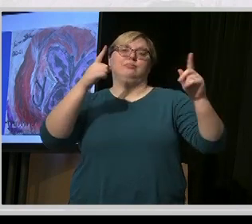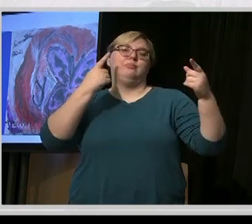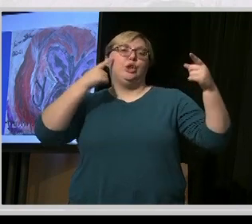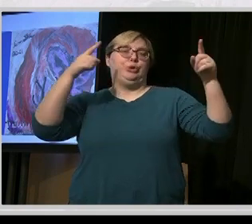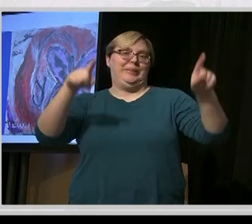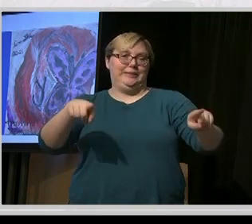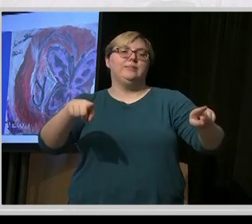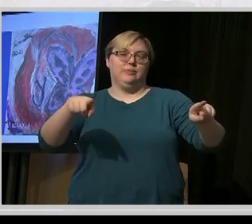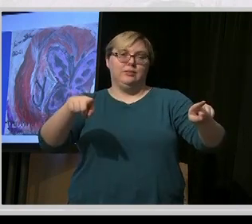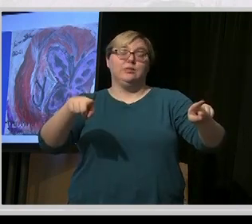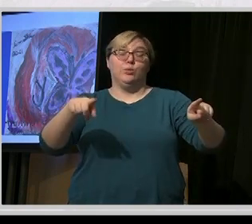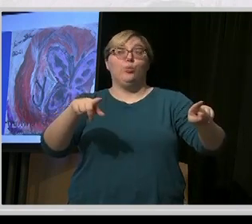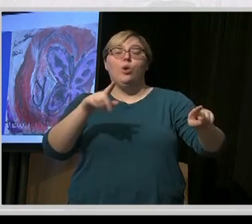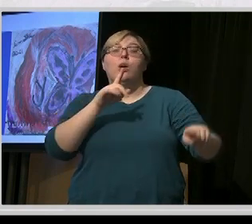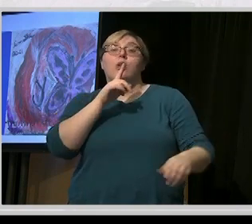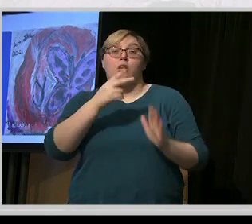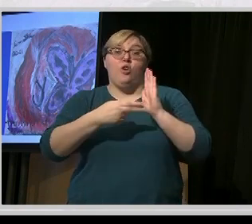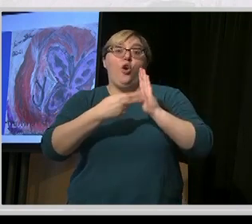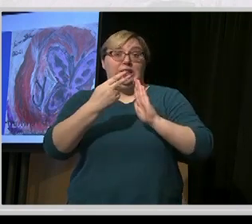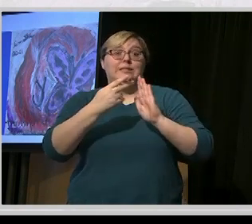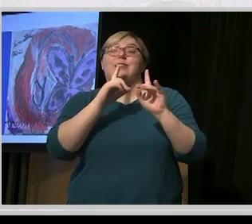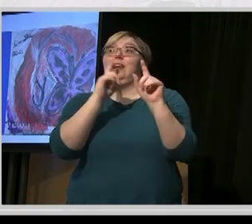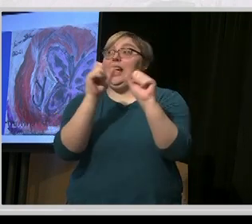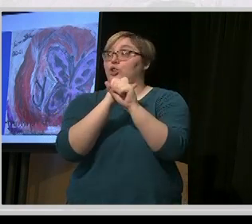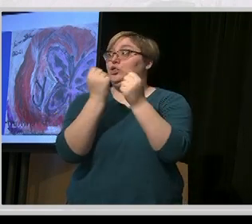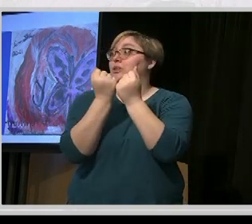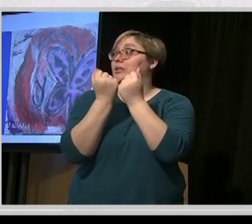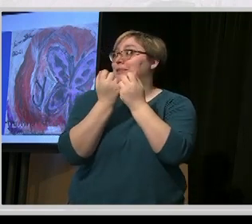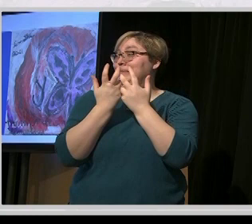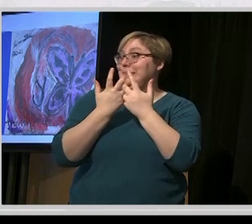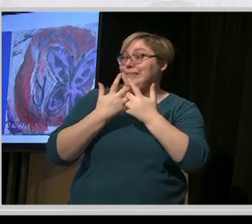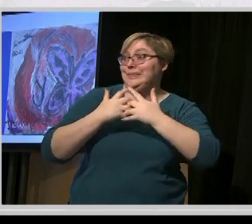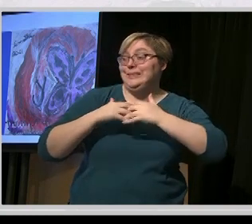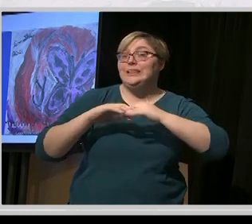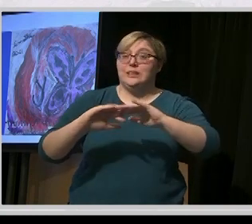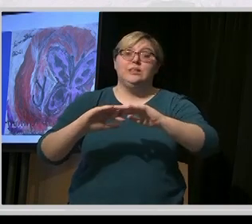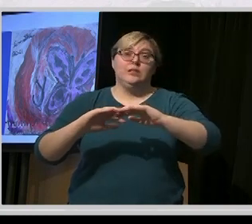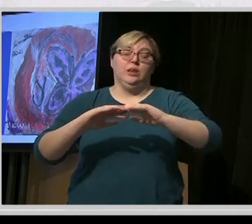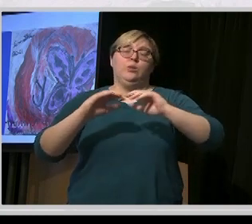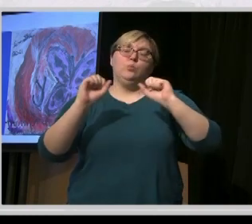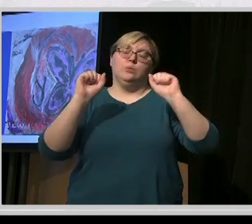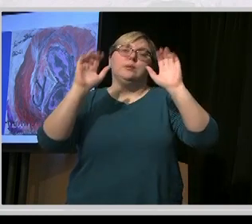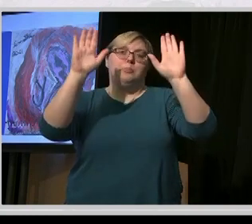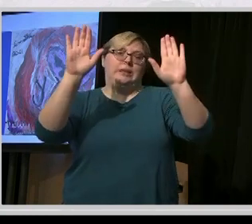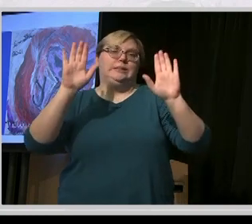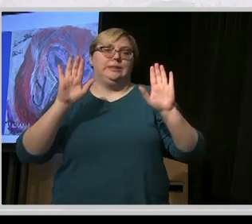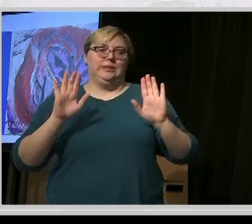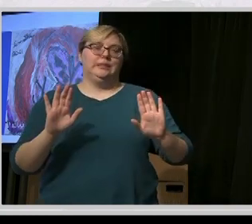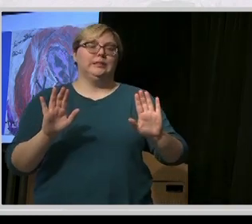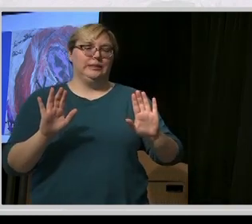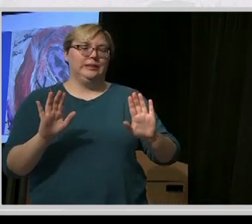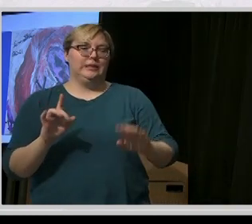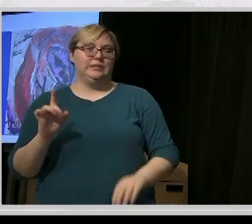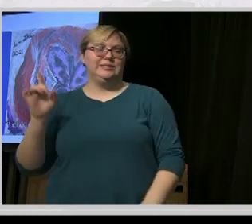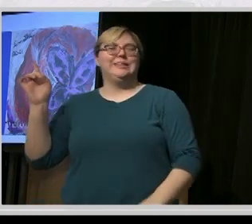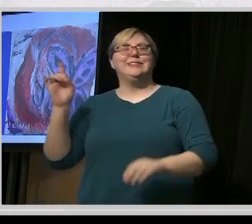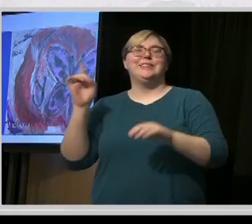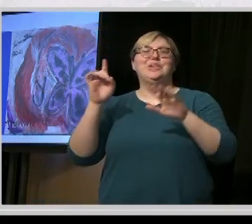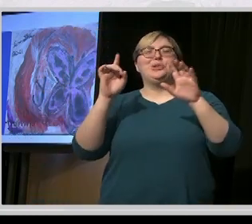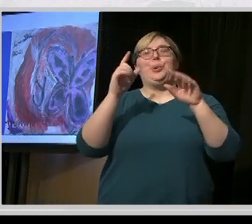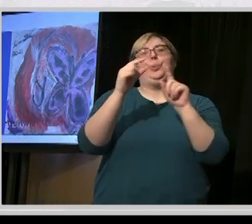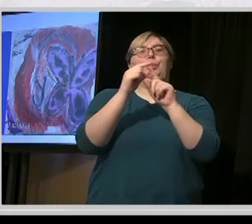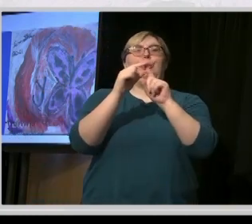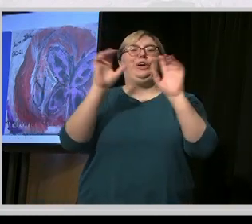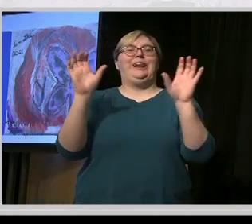got this all agreed to and sort of moving forward. And on the right-hand side of the slide, you can just sort of see it's a bit of a word cloud that Anna put together. She's pretty clever